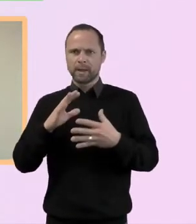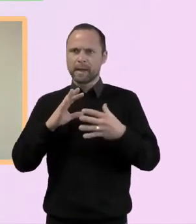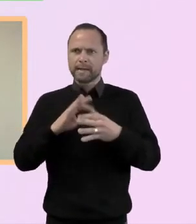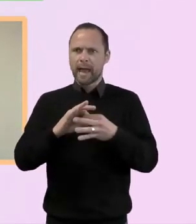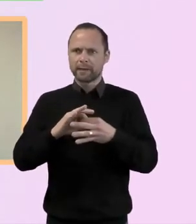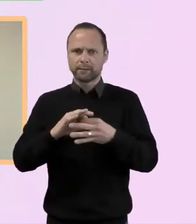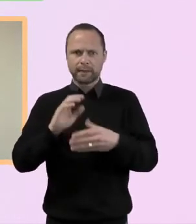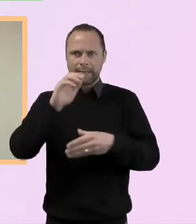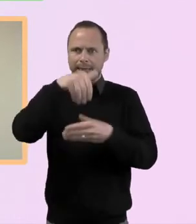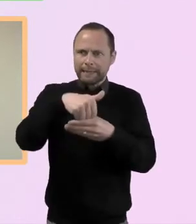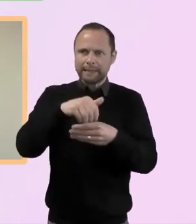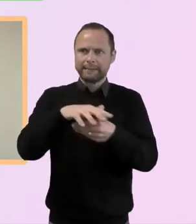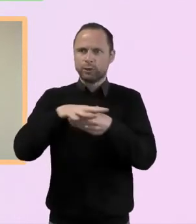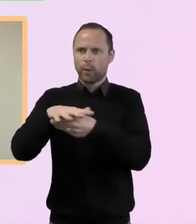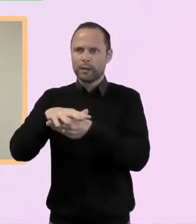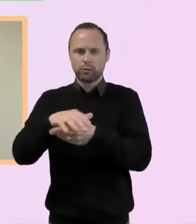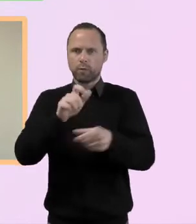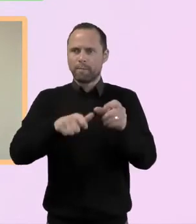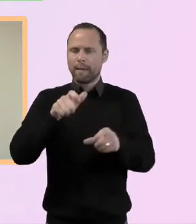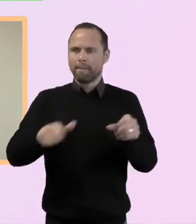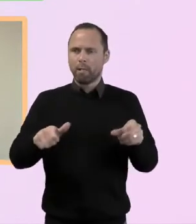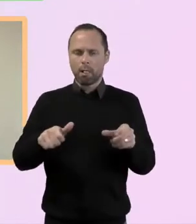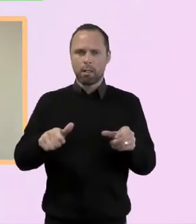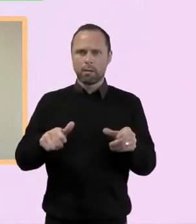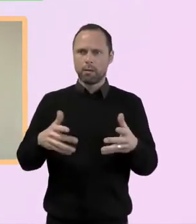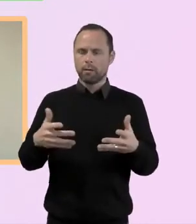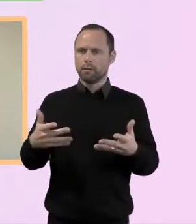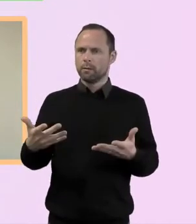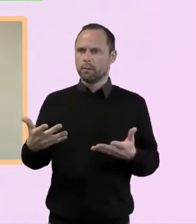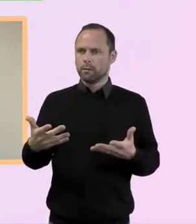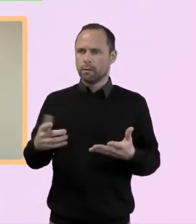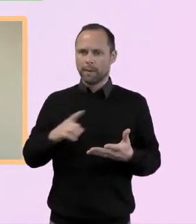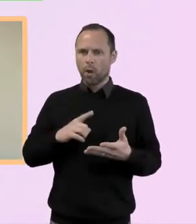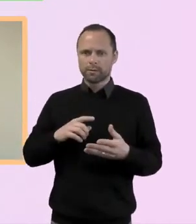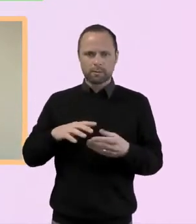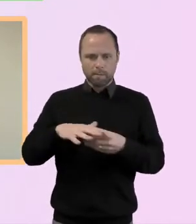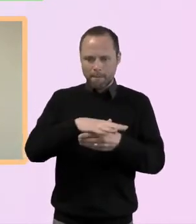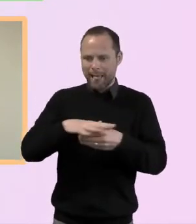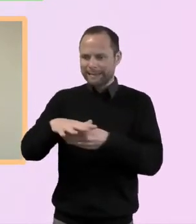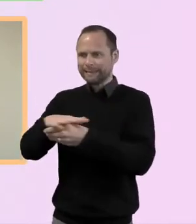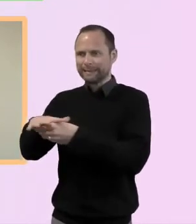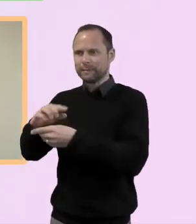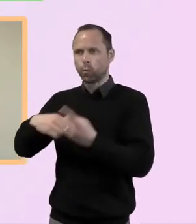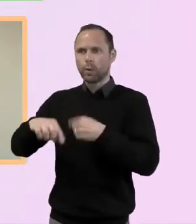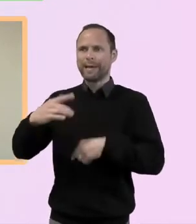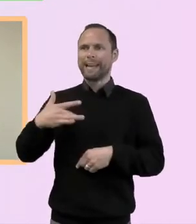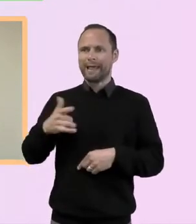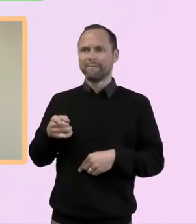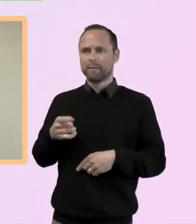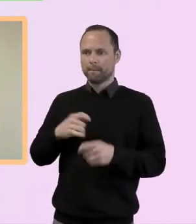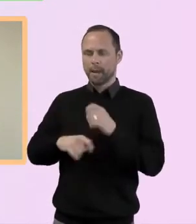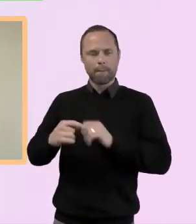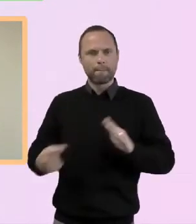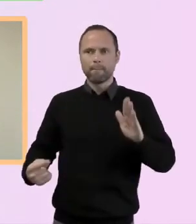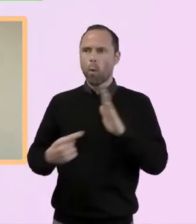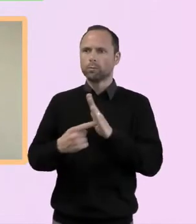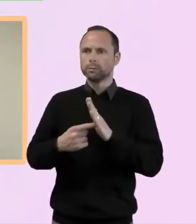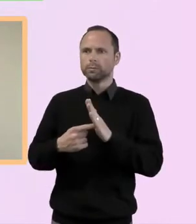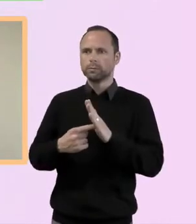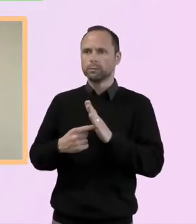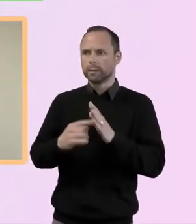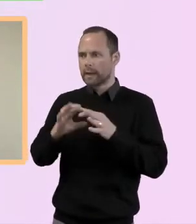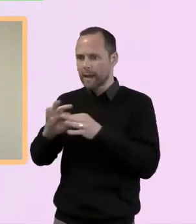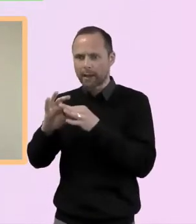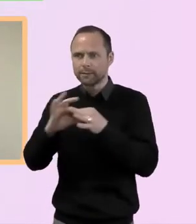us, uh, because place becomes suddenly very important where we are living and working and, and some of that workings